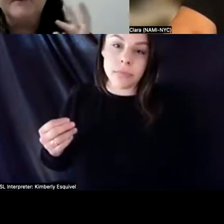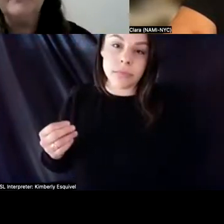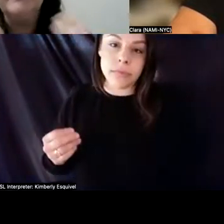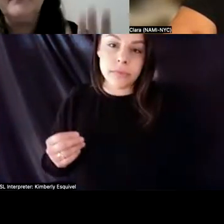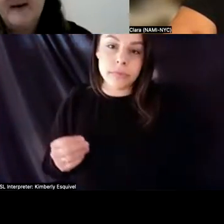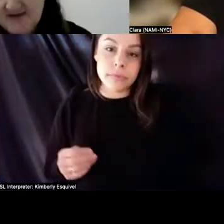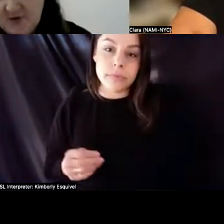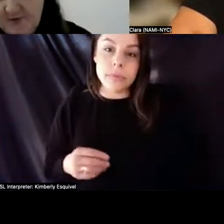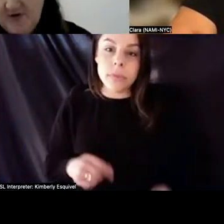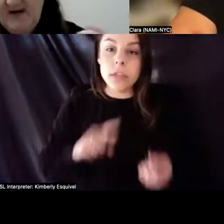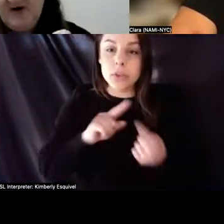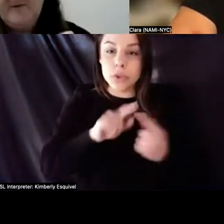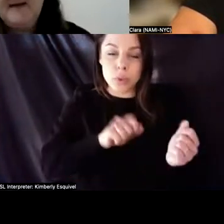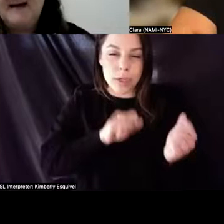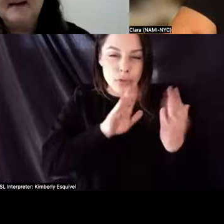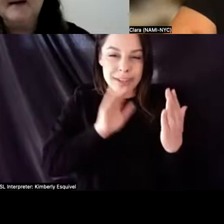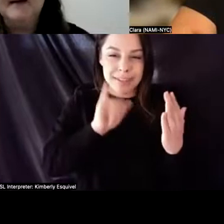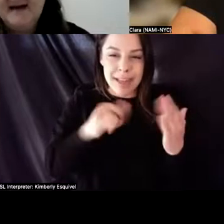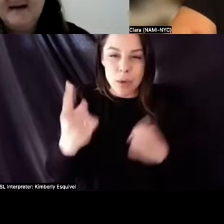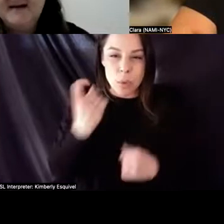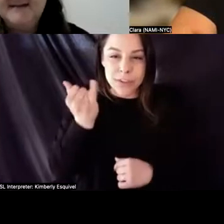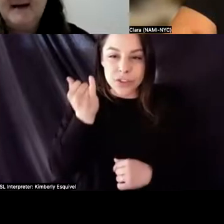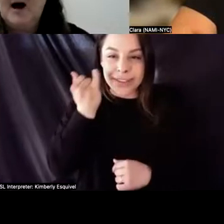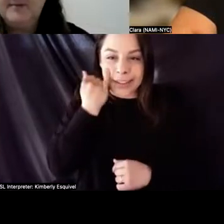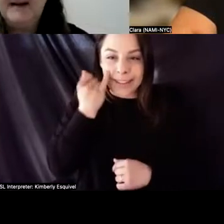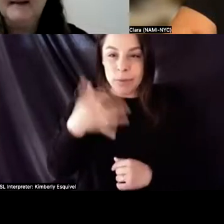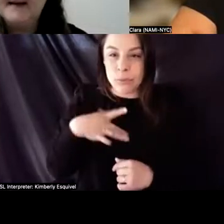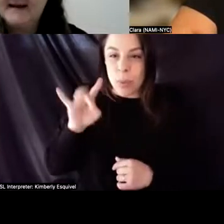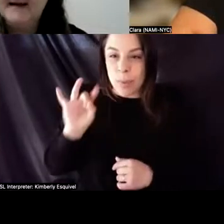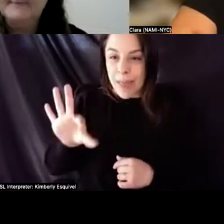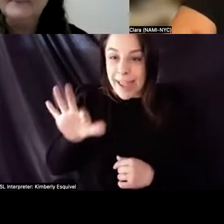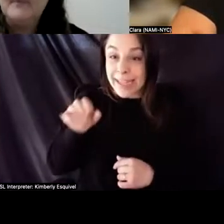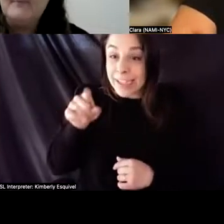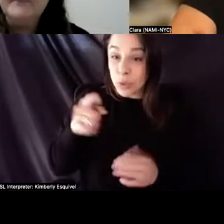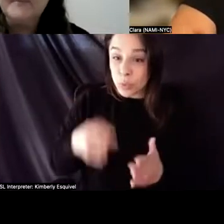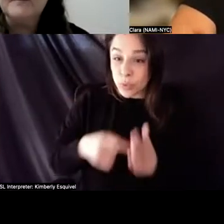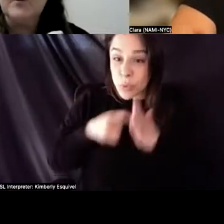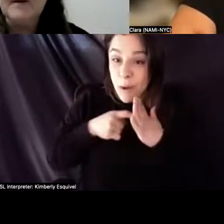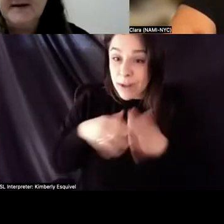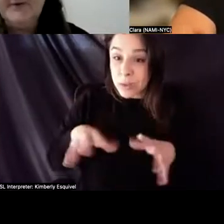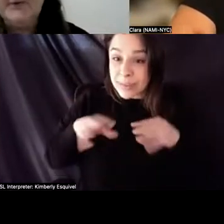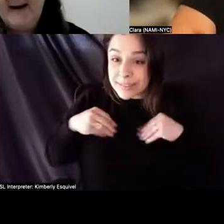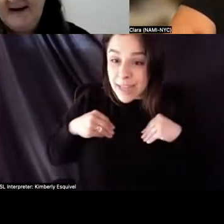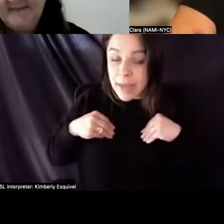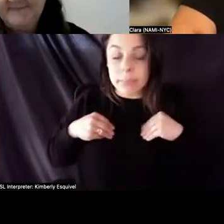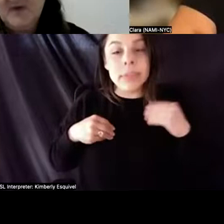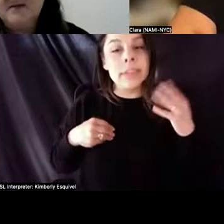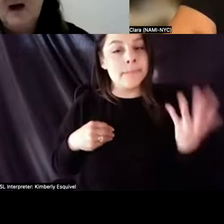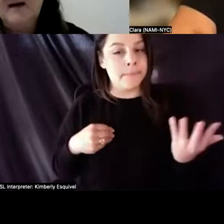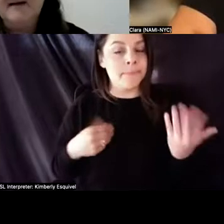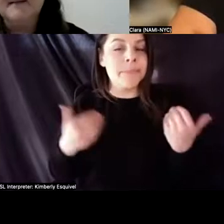to answer or to do, to address the question about if the tenant doesn't like it, is the tenant obligated to take it? There's a really good training